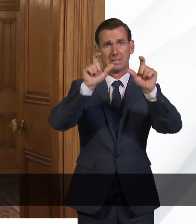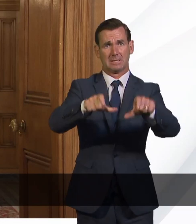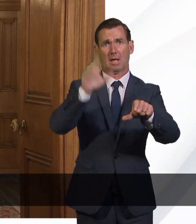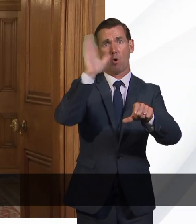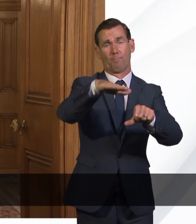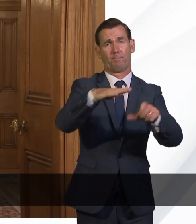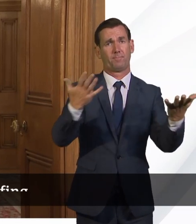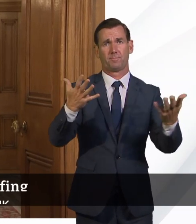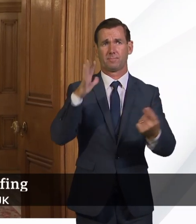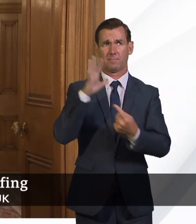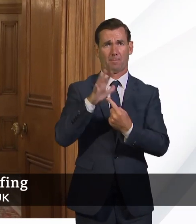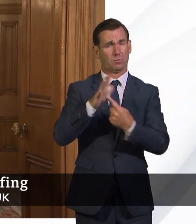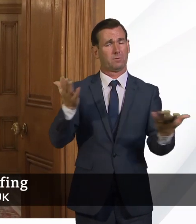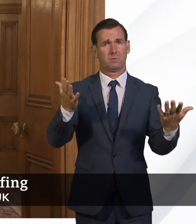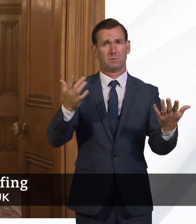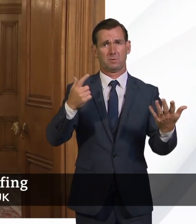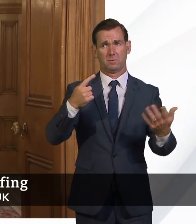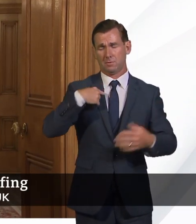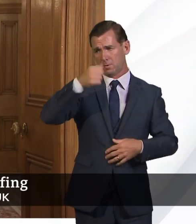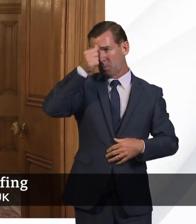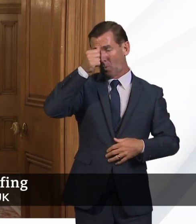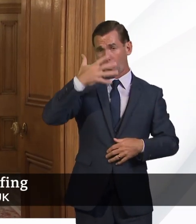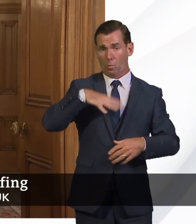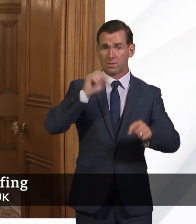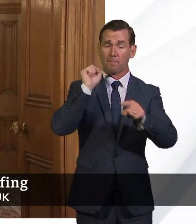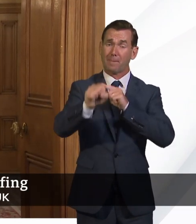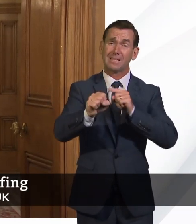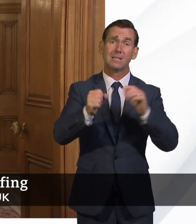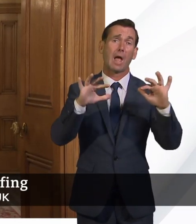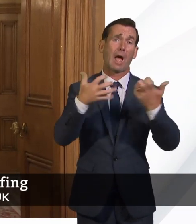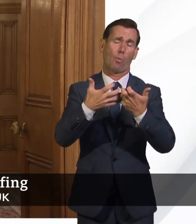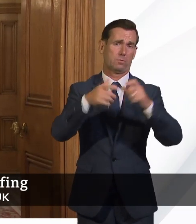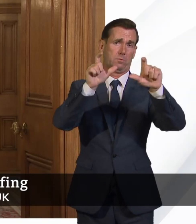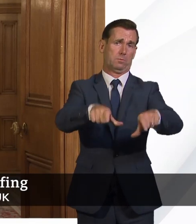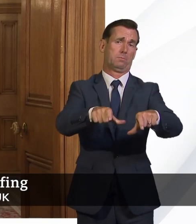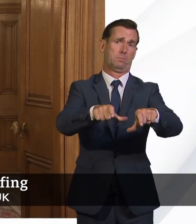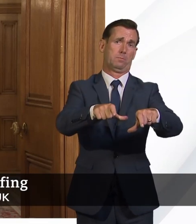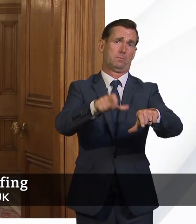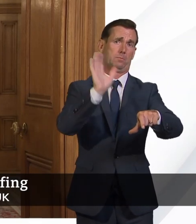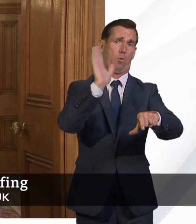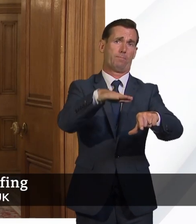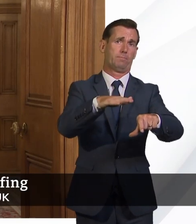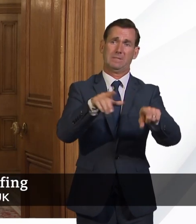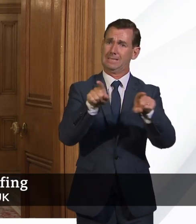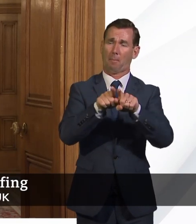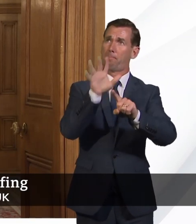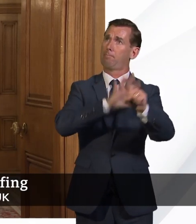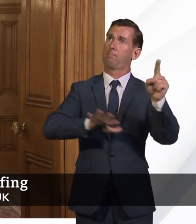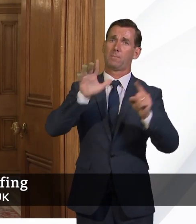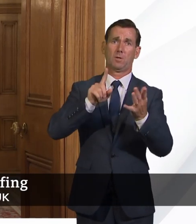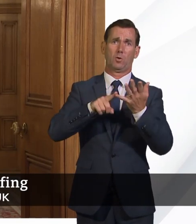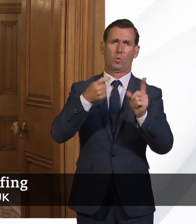now know, that's the only way to defeat this thing in the short term. And it's doubly important to do so, but across the country as well.